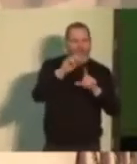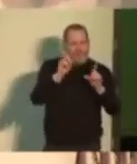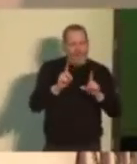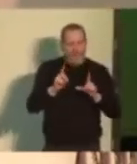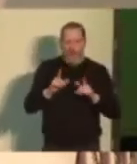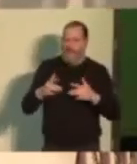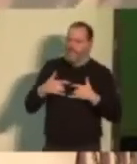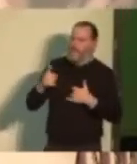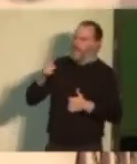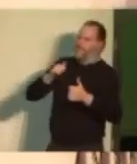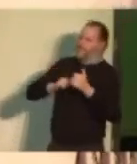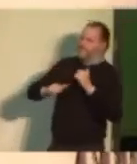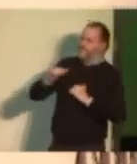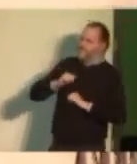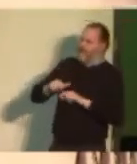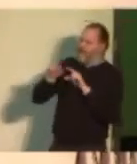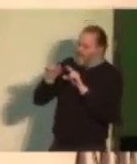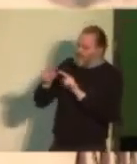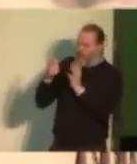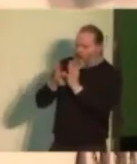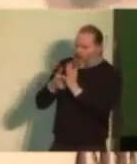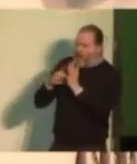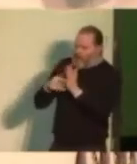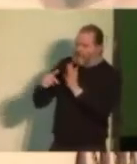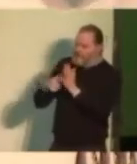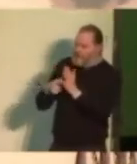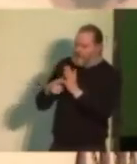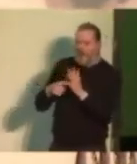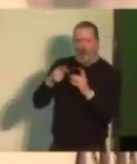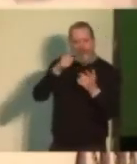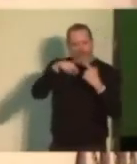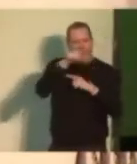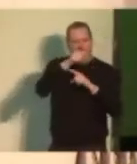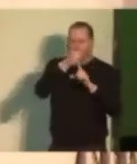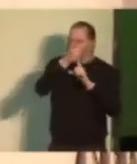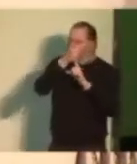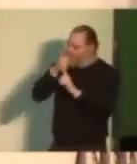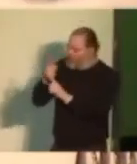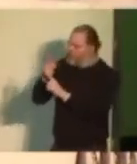proud of your fight for justice and we stand with you. Thank you.